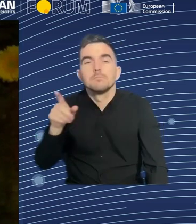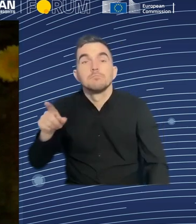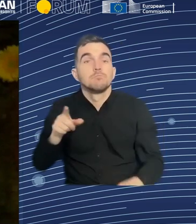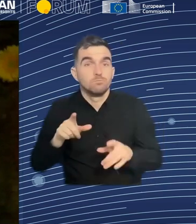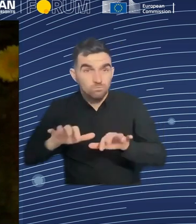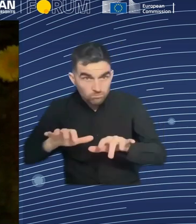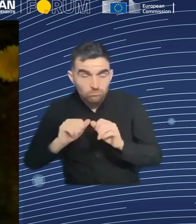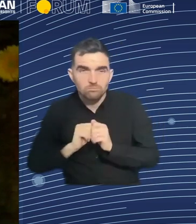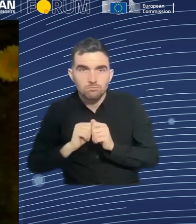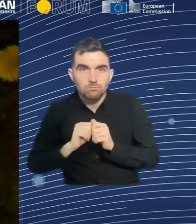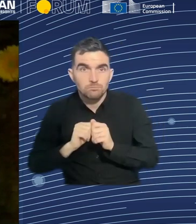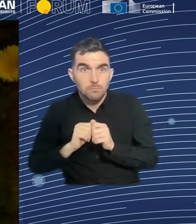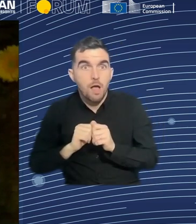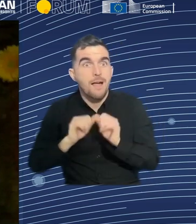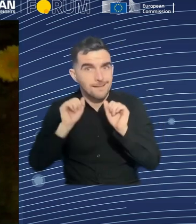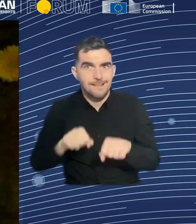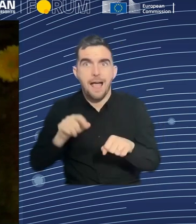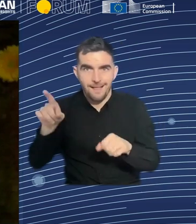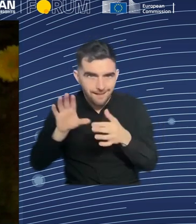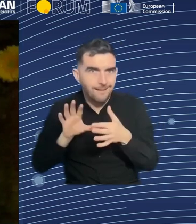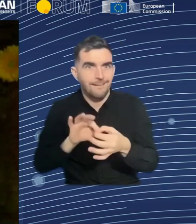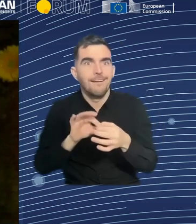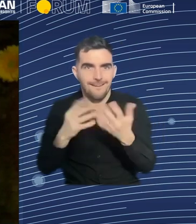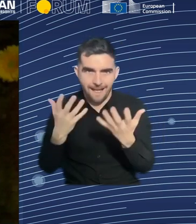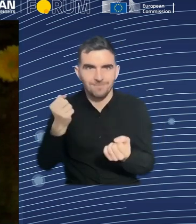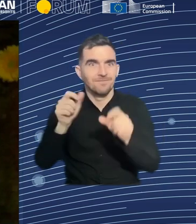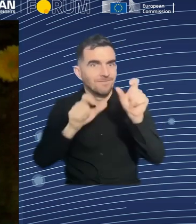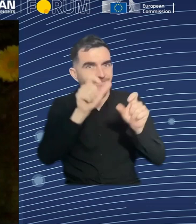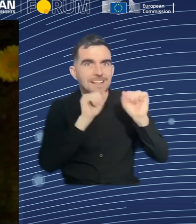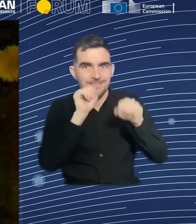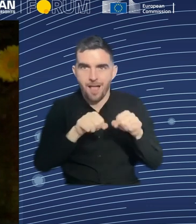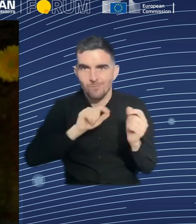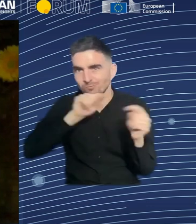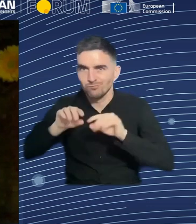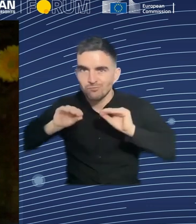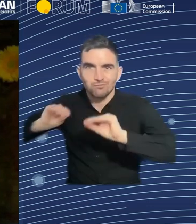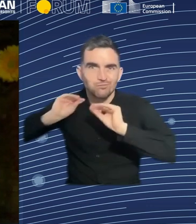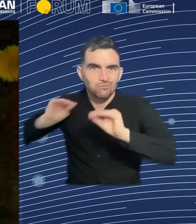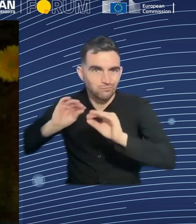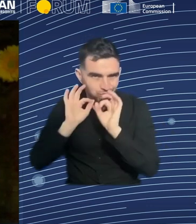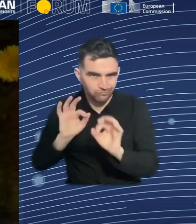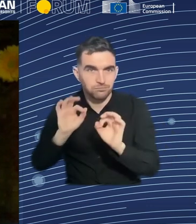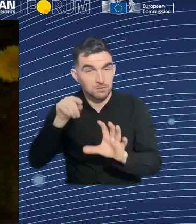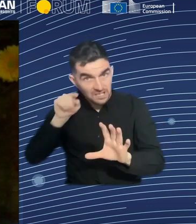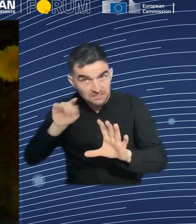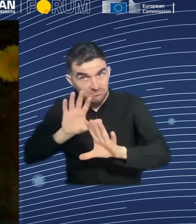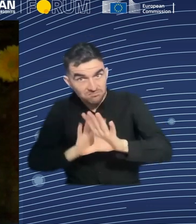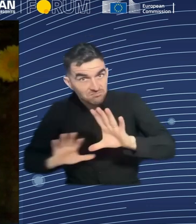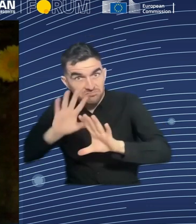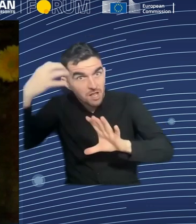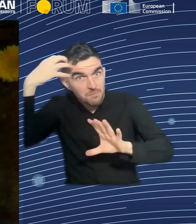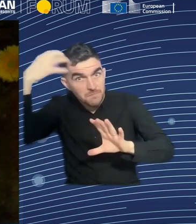helped to inform Mrs. Müller